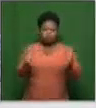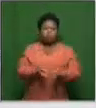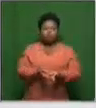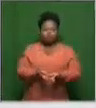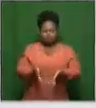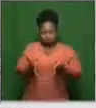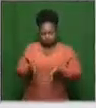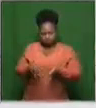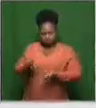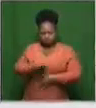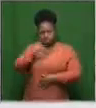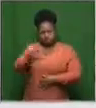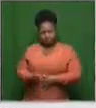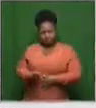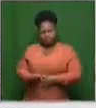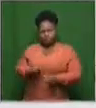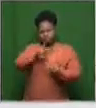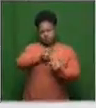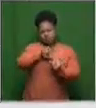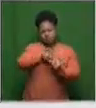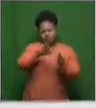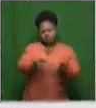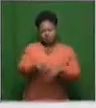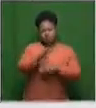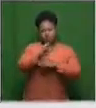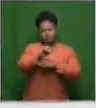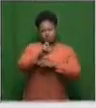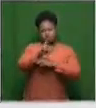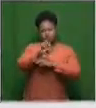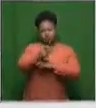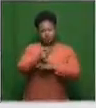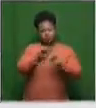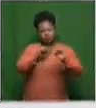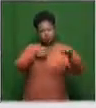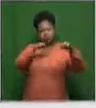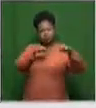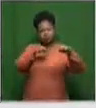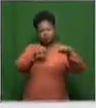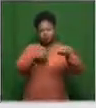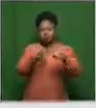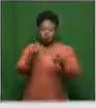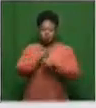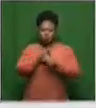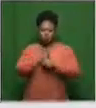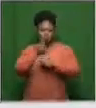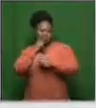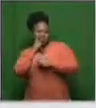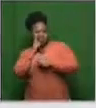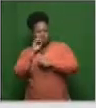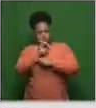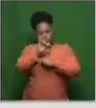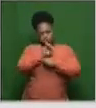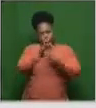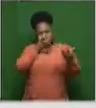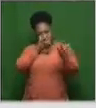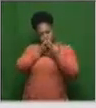participated in the COVAX agreement. And so we will hear from COVAX as to which vaccine exactly has been